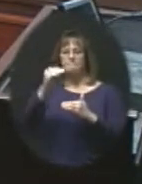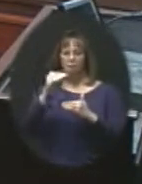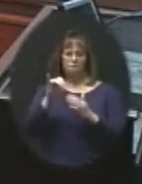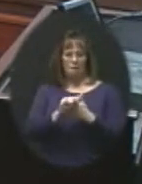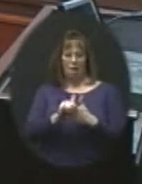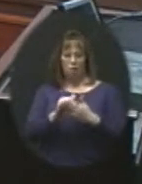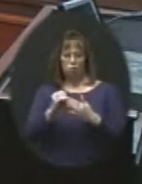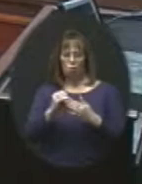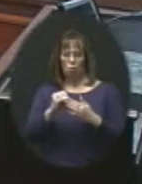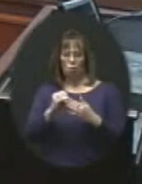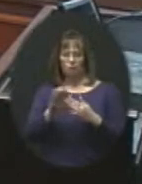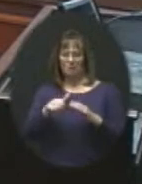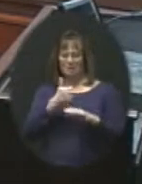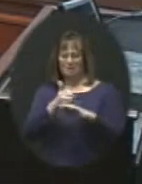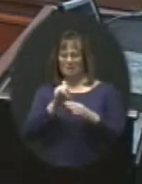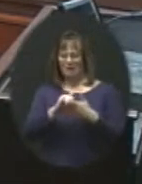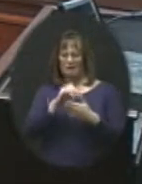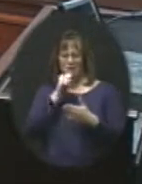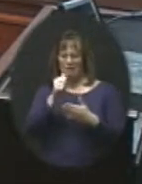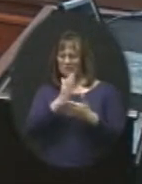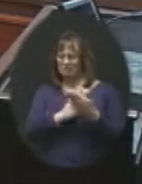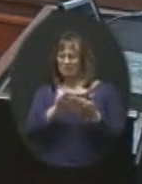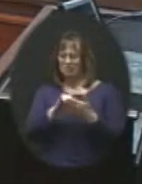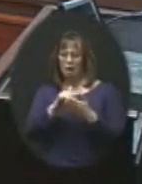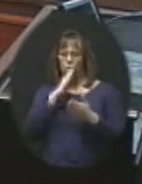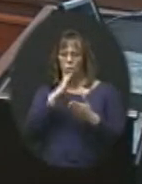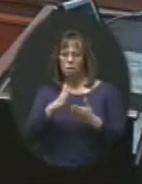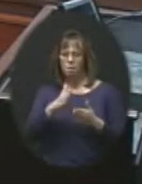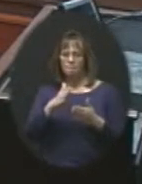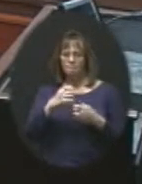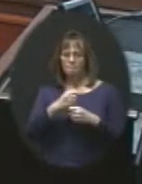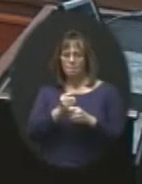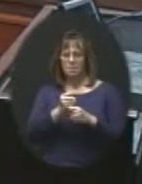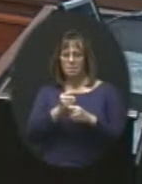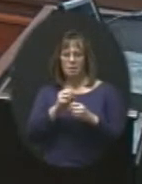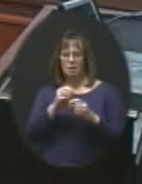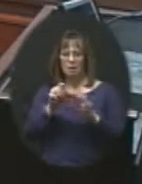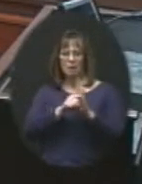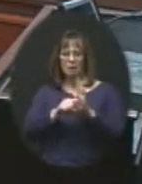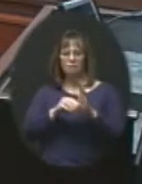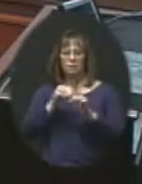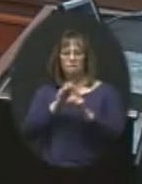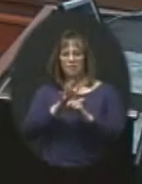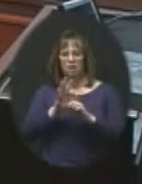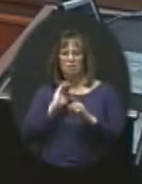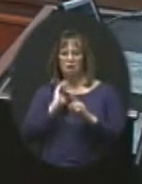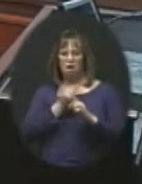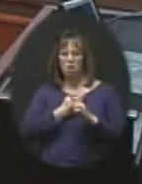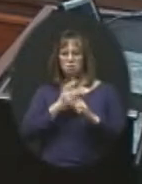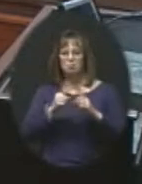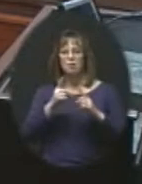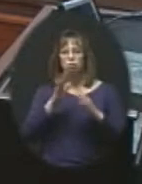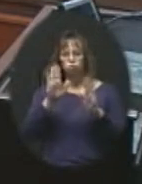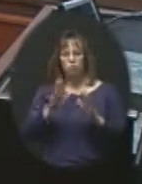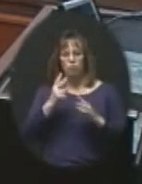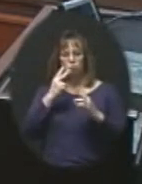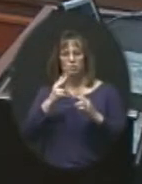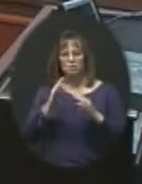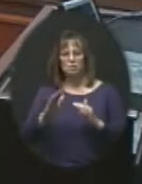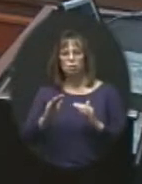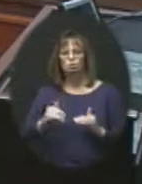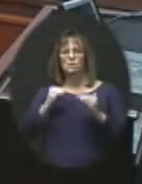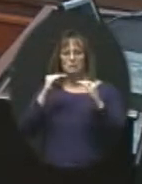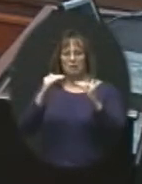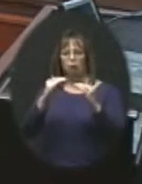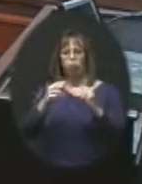setting these in place is not something that's going to negatively affect us. But what it is, it's great to see that they're setting standards higher across the entire